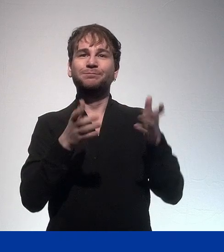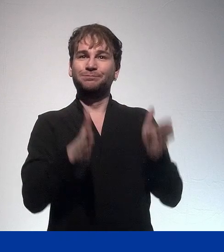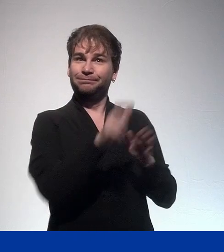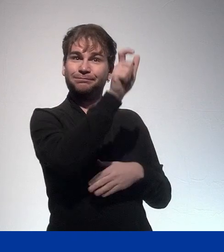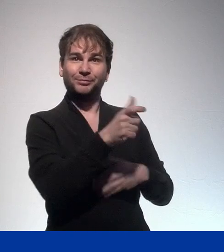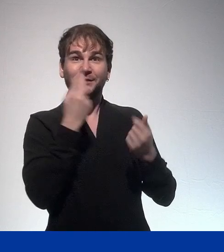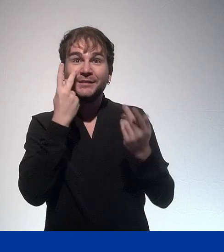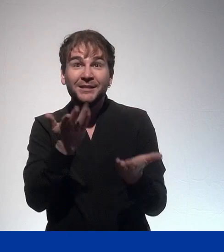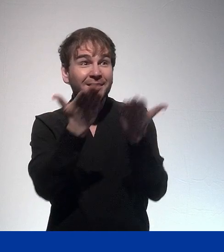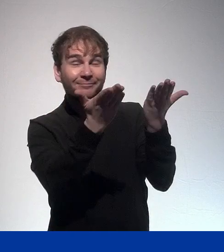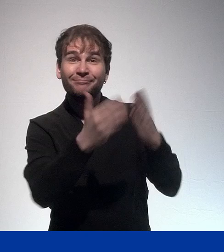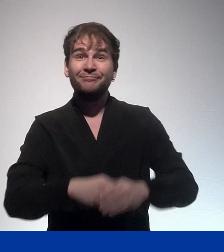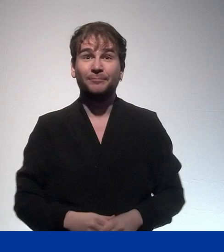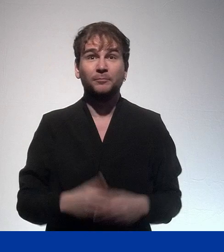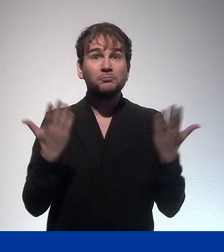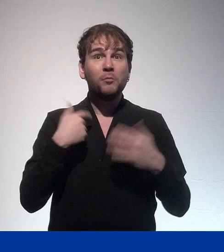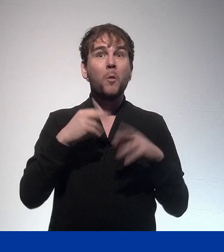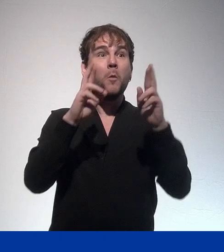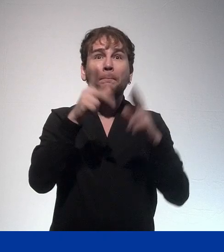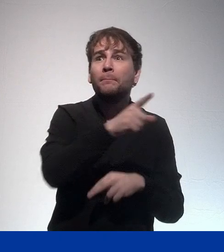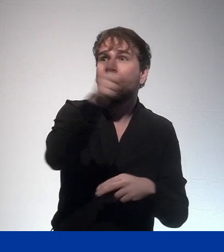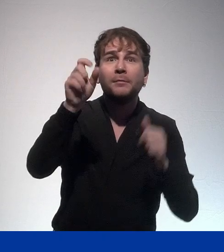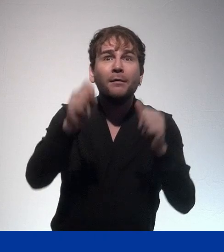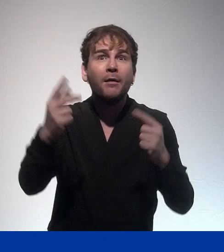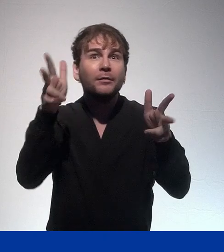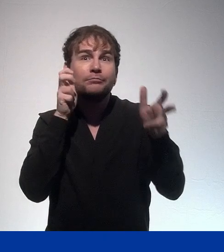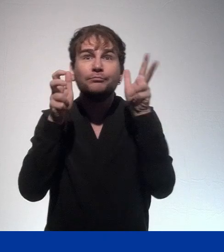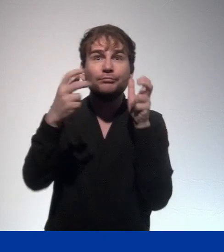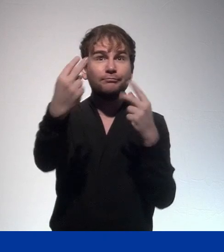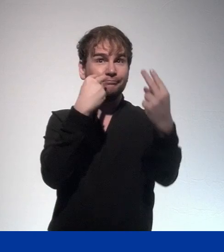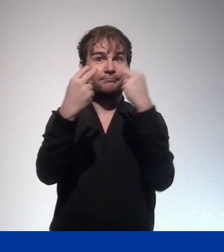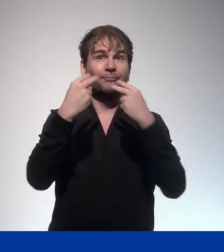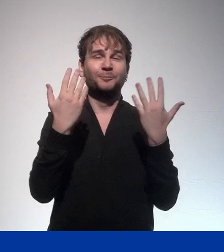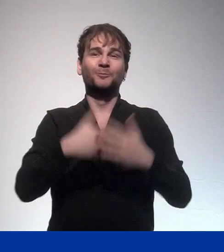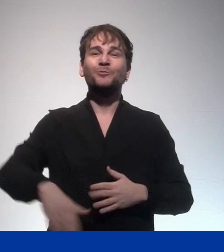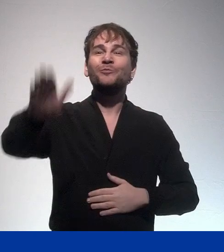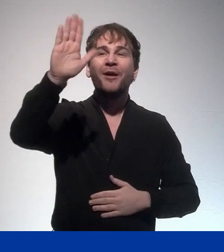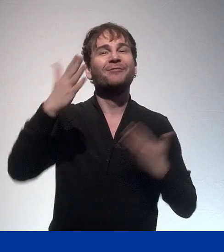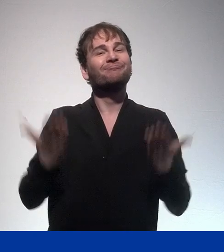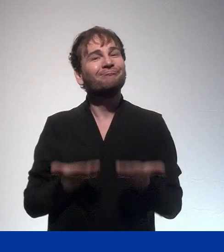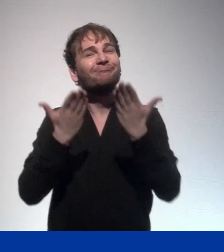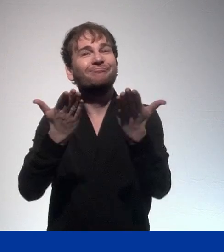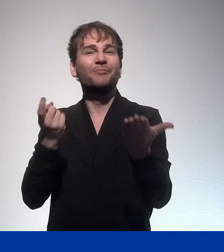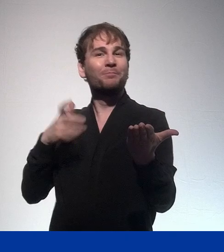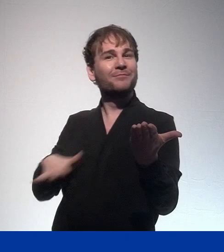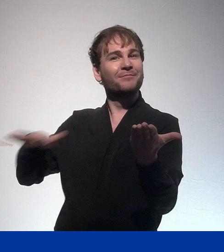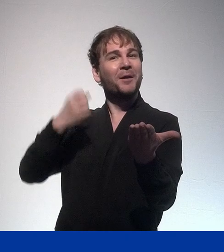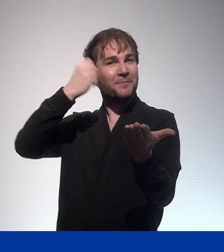Hello, greetings from Berlin. So we're looking forward to your welcome speech.